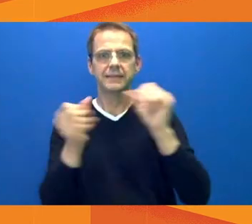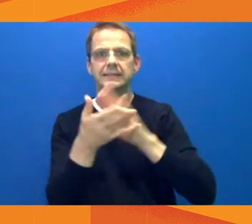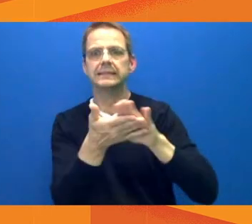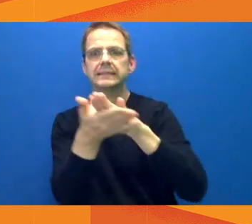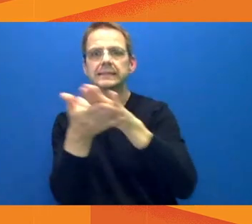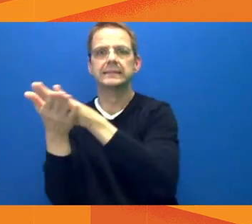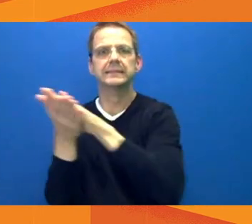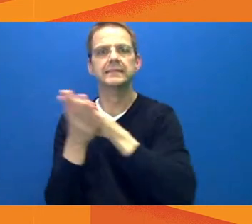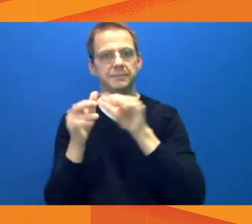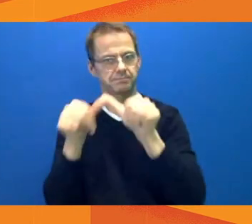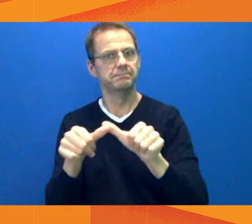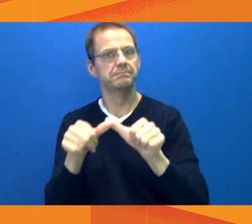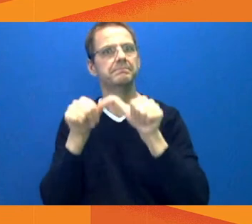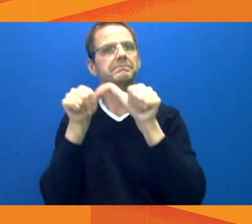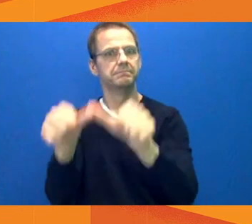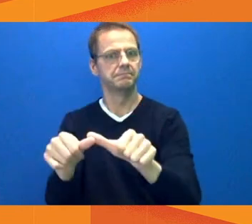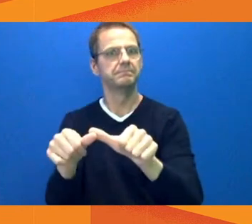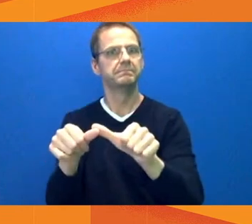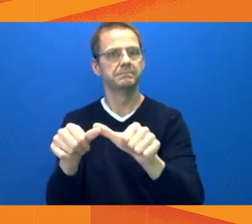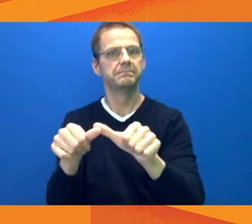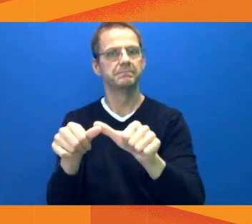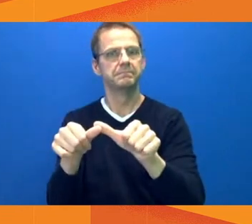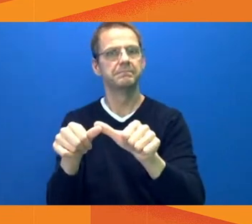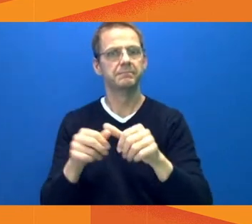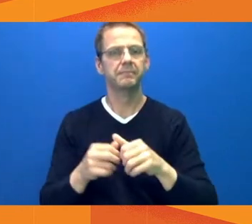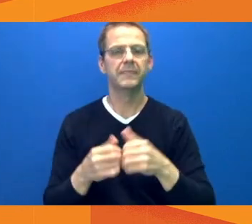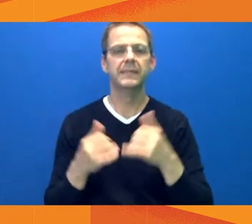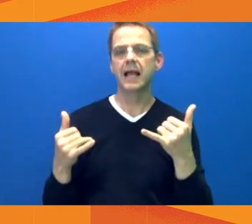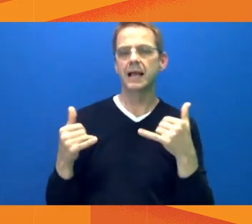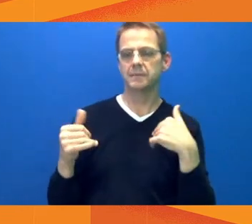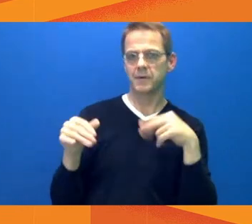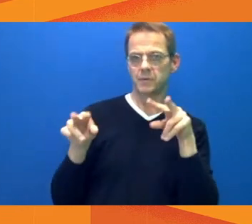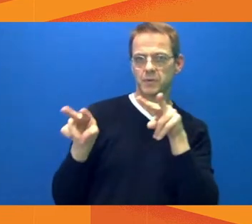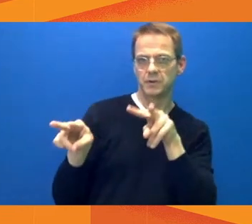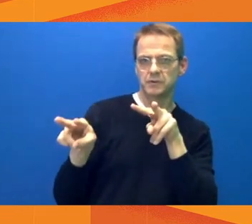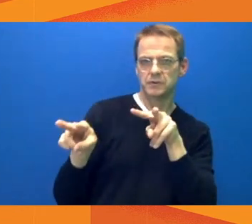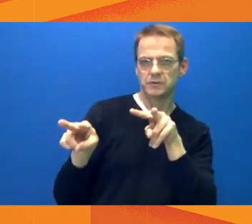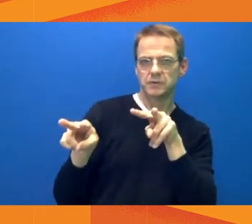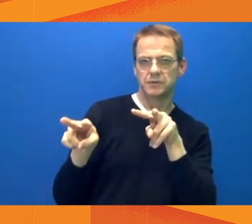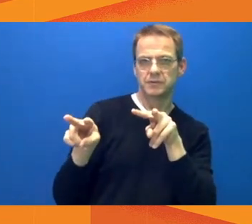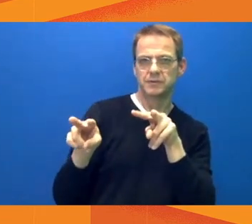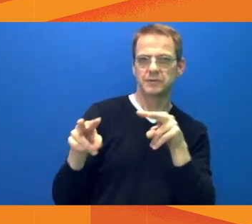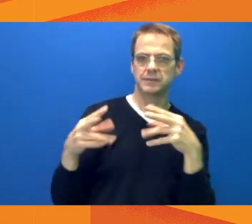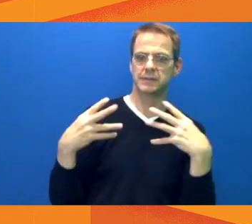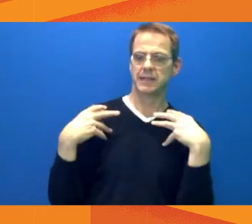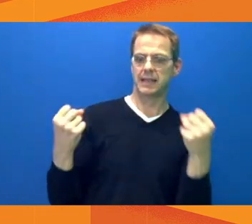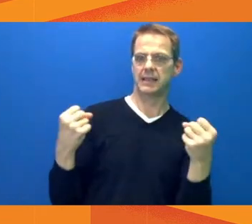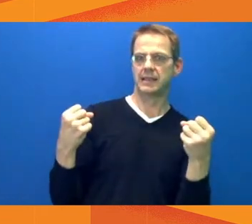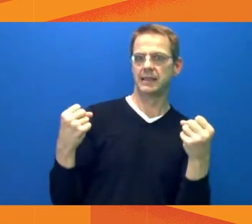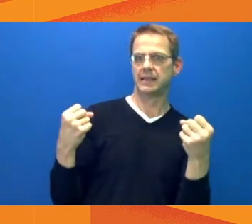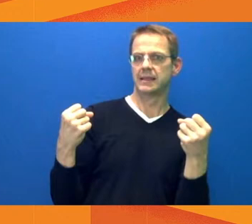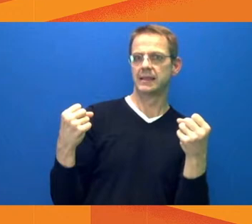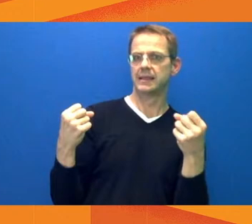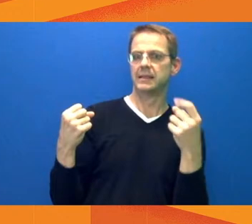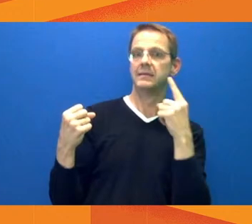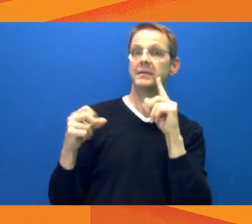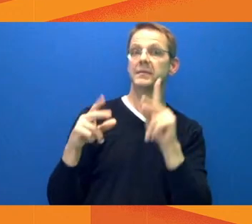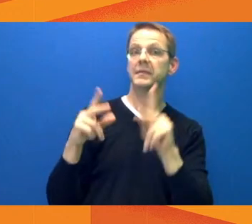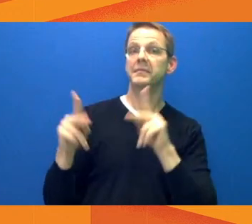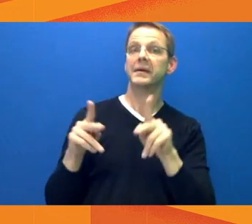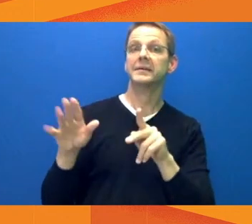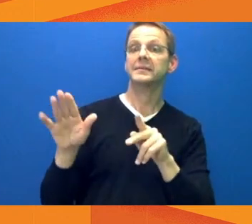We are monitoring the health of Edmontonians, the health of our economy, and the compliance with bylaws,